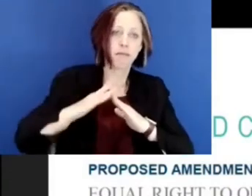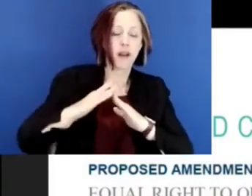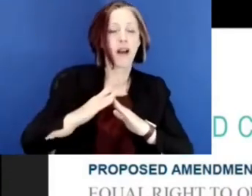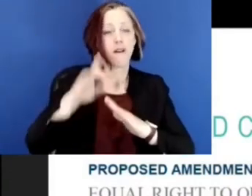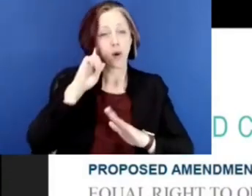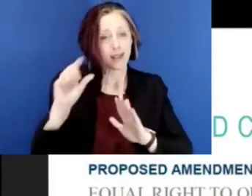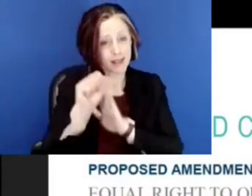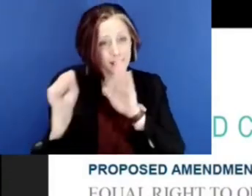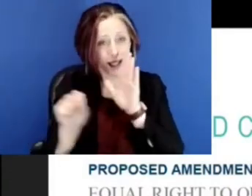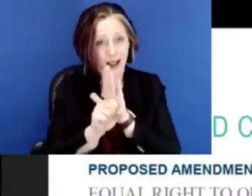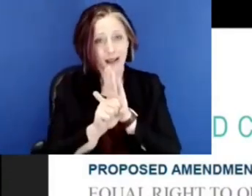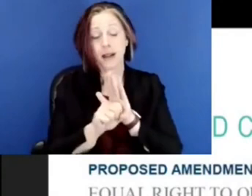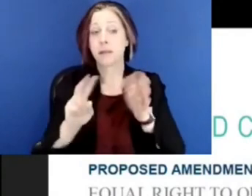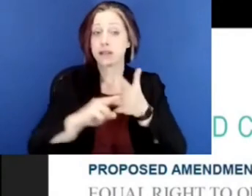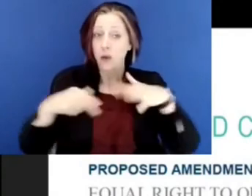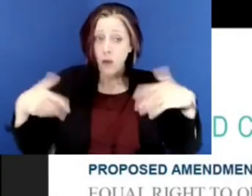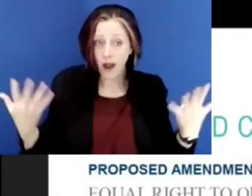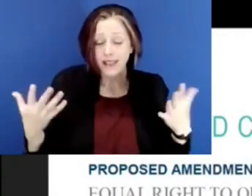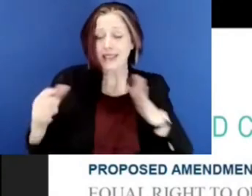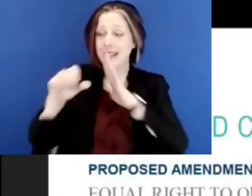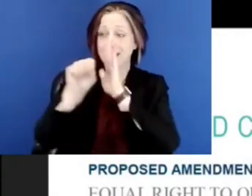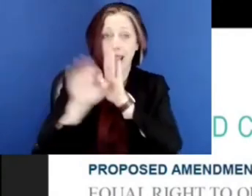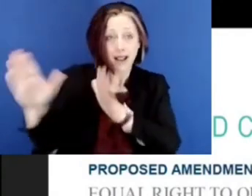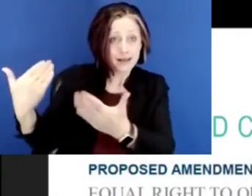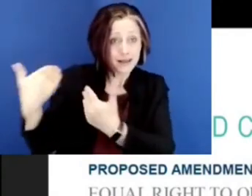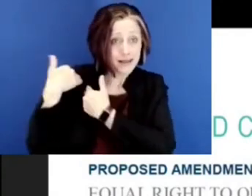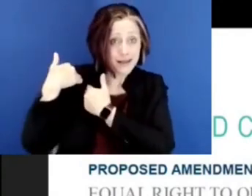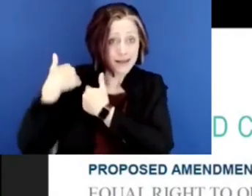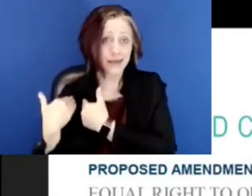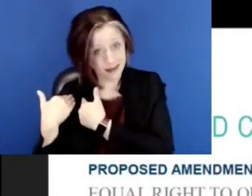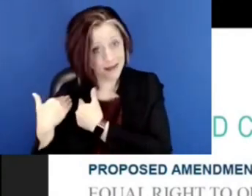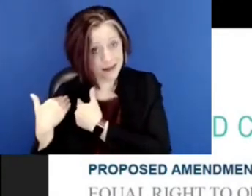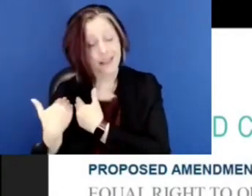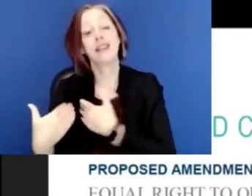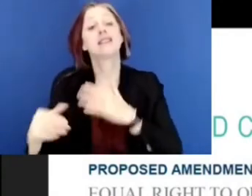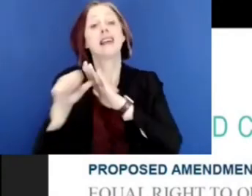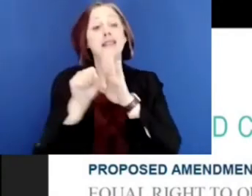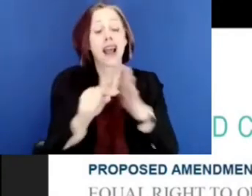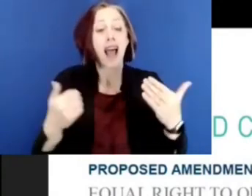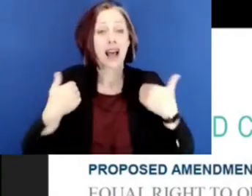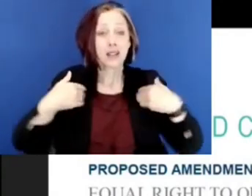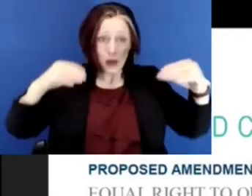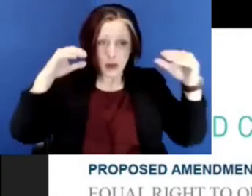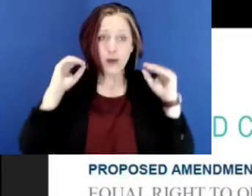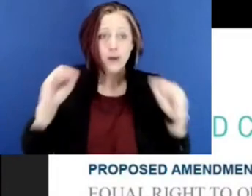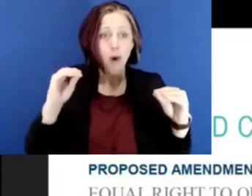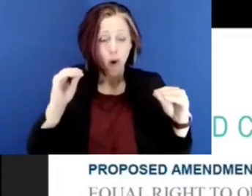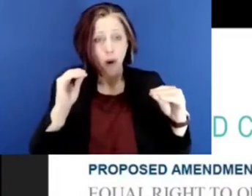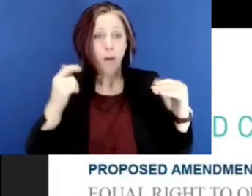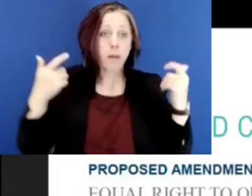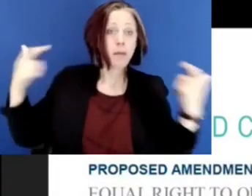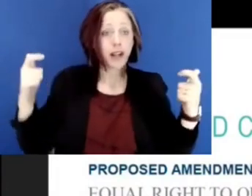That is to say, it's a state responsibility and the state would have no higher responsibility